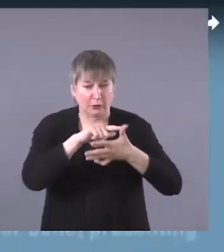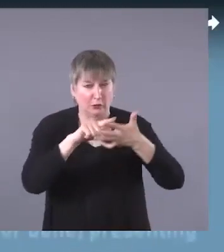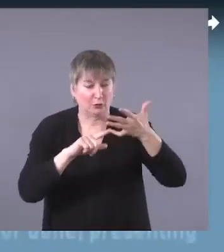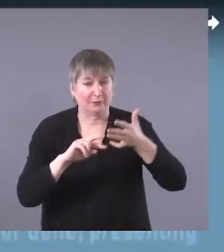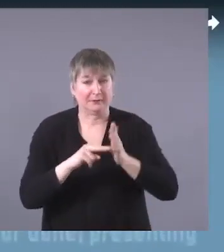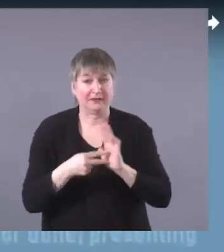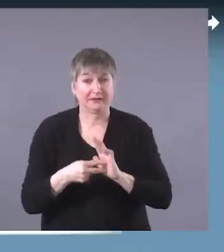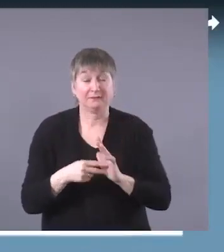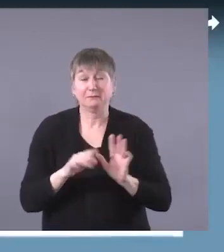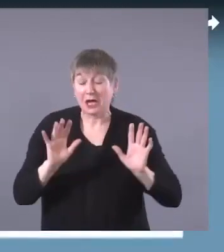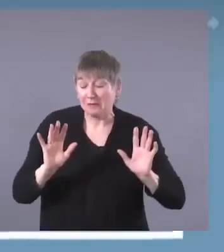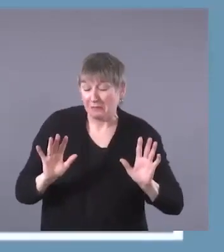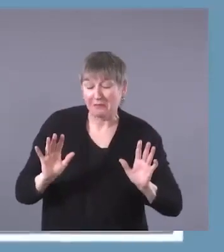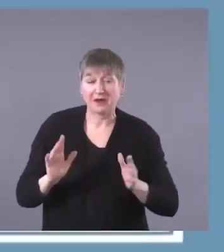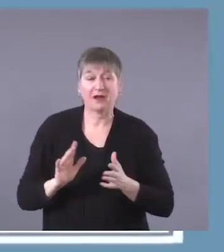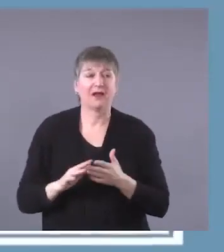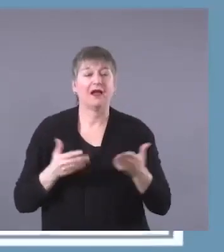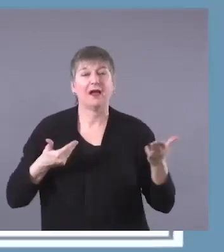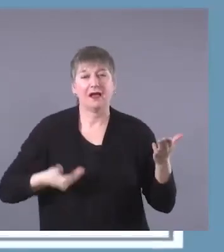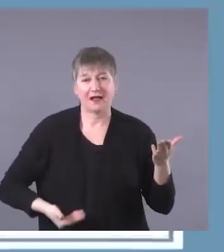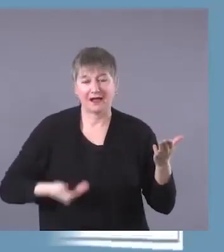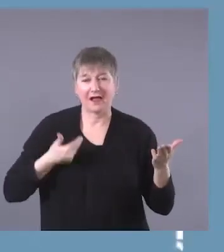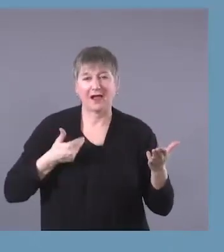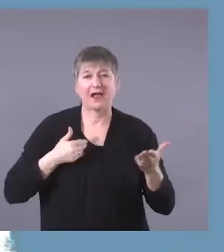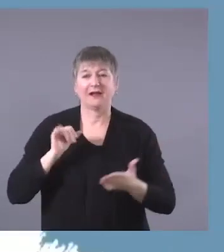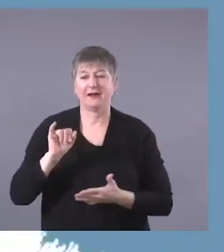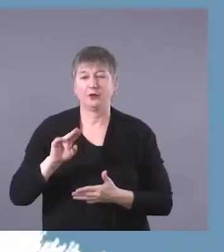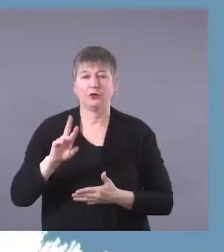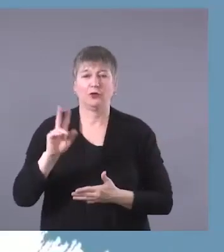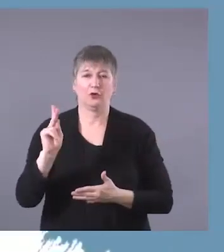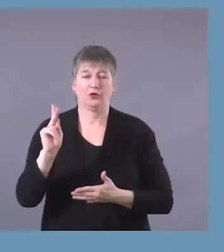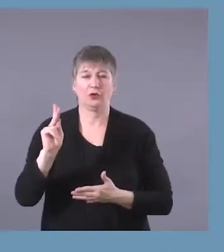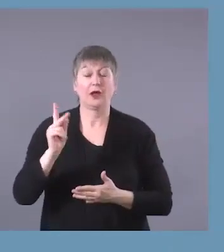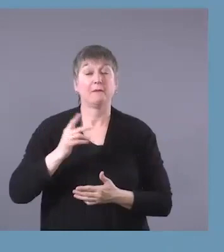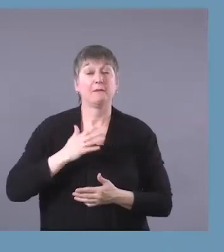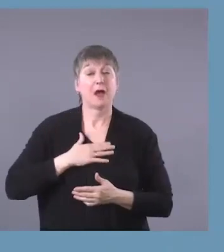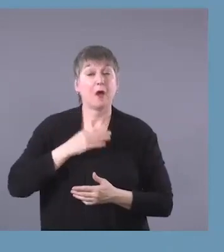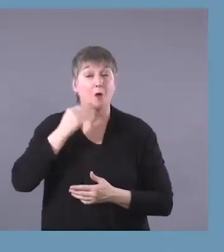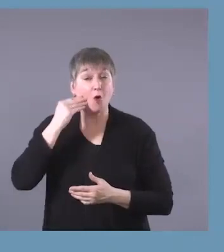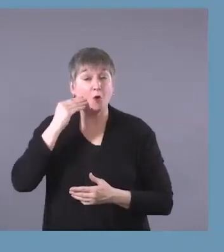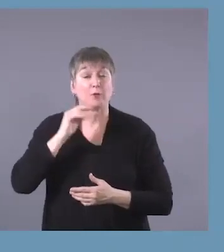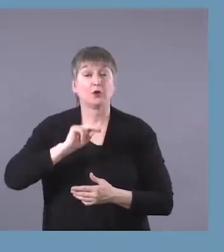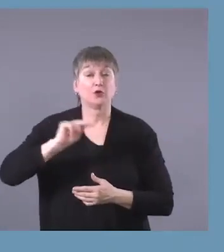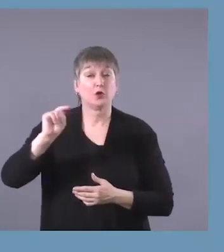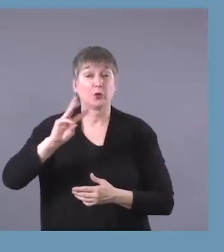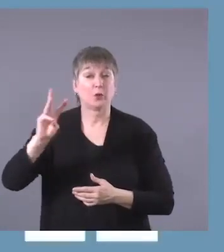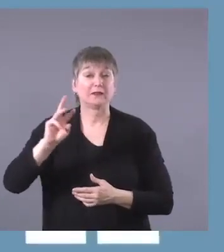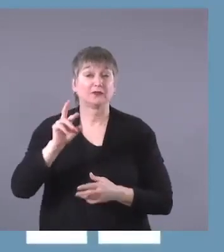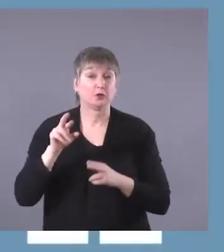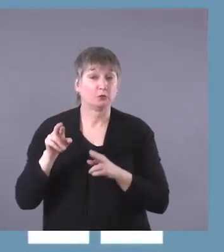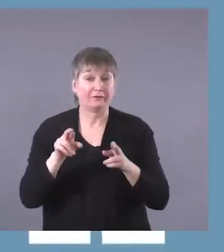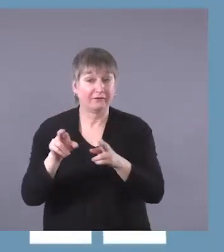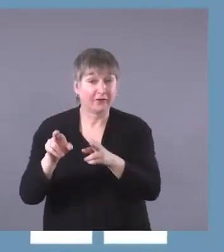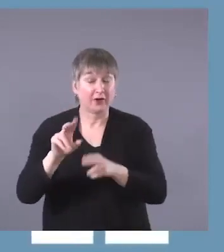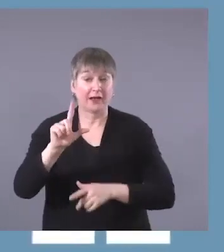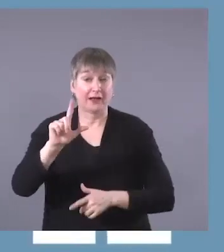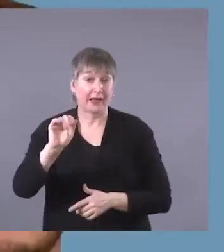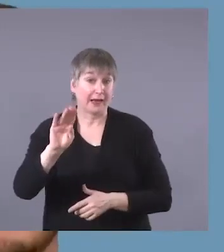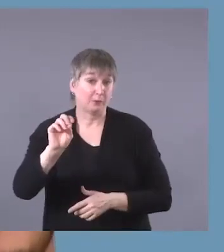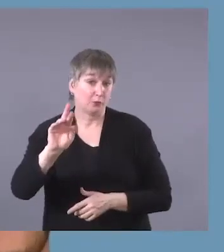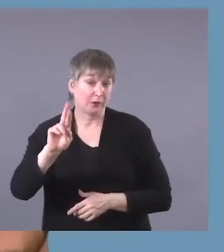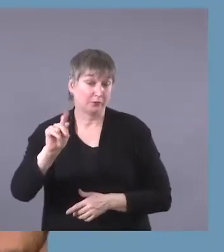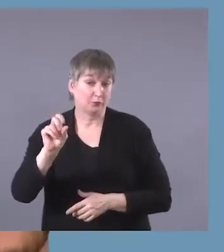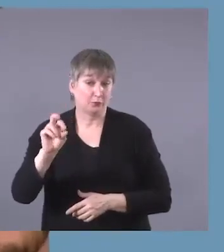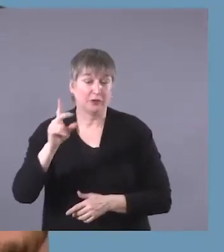simpler than you think. I'm Ozzie Michelin, and I'm an Inuk journalist from Northwest River Labrador. And I'm here to teach you how to talk about Indigenous people in Canada.